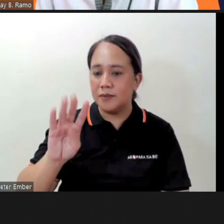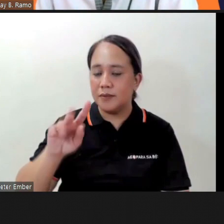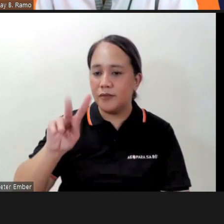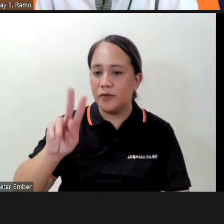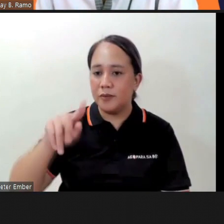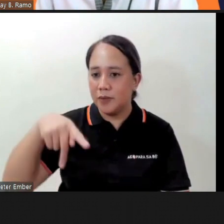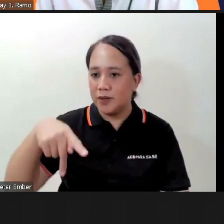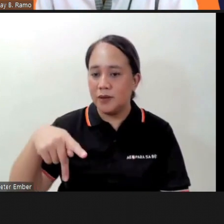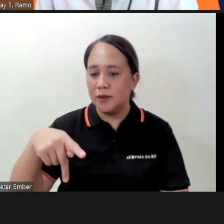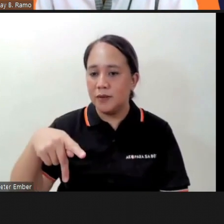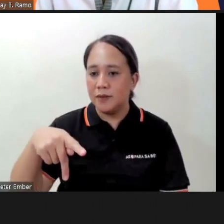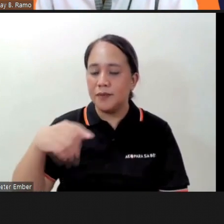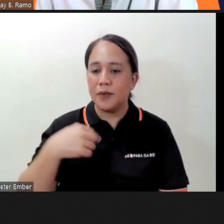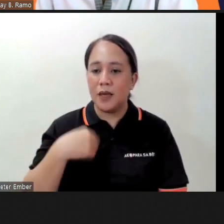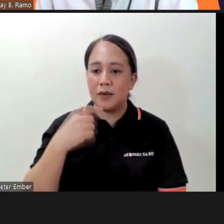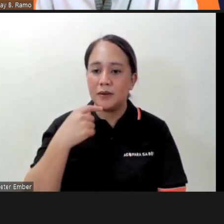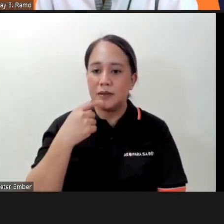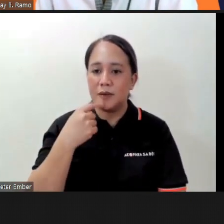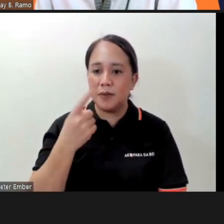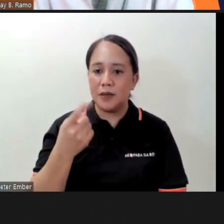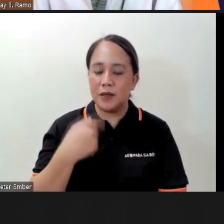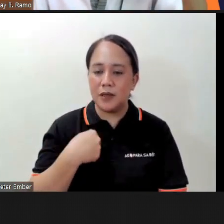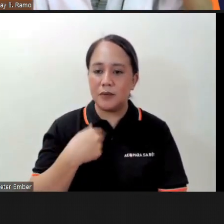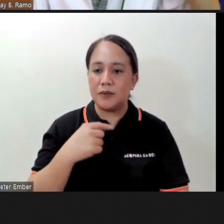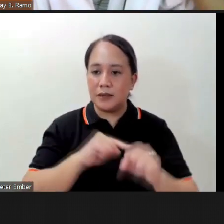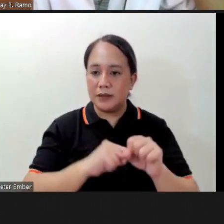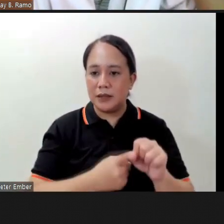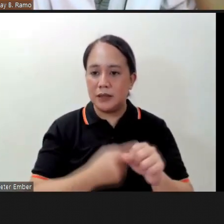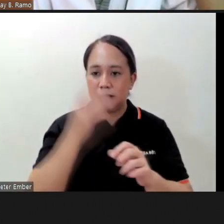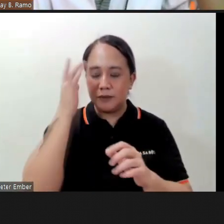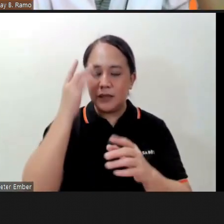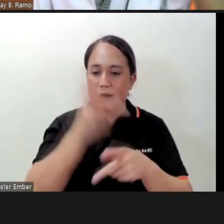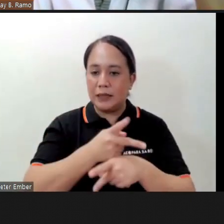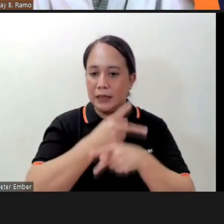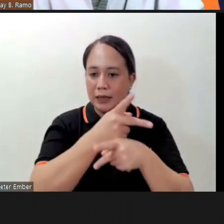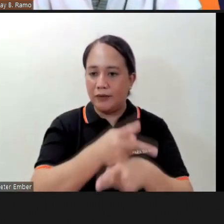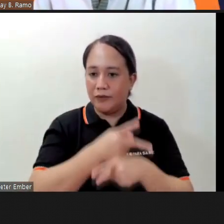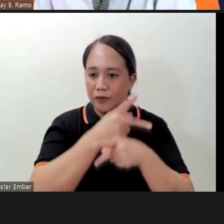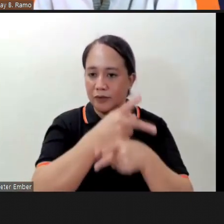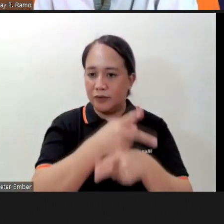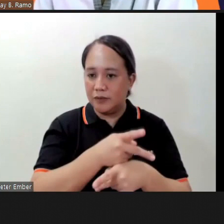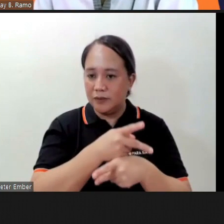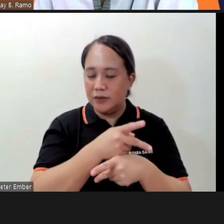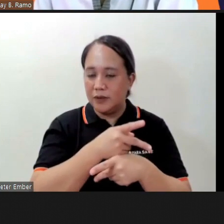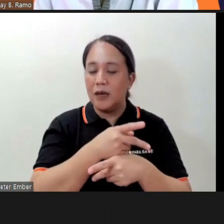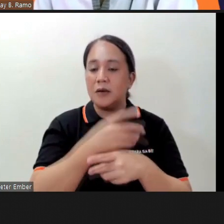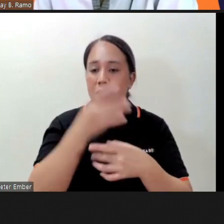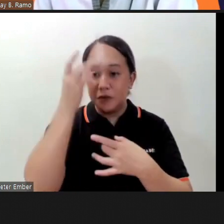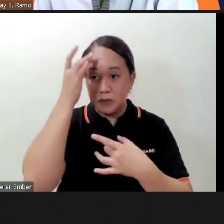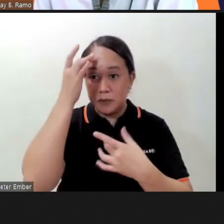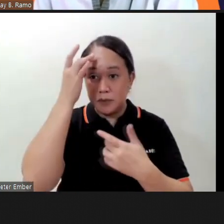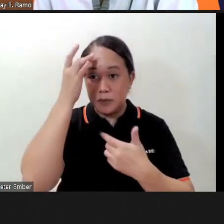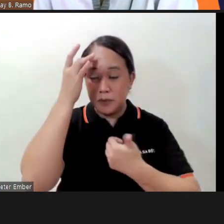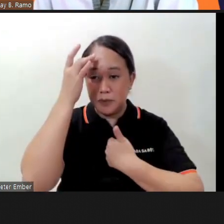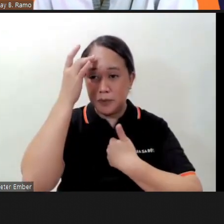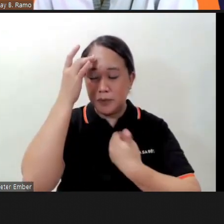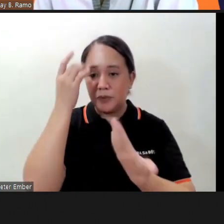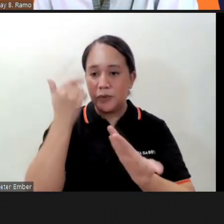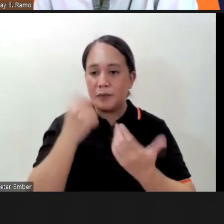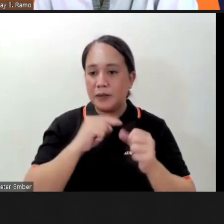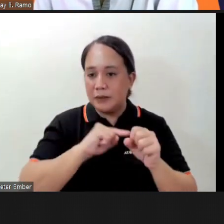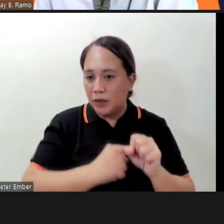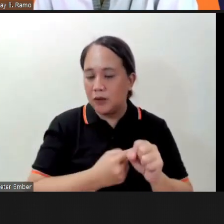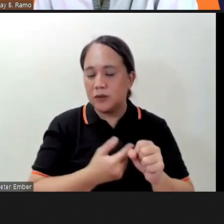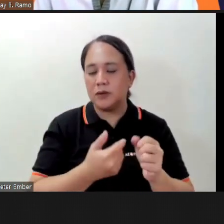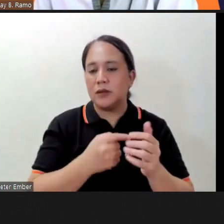because as I've said it might trigger so you have to be careful that mindfulness will actually trigger some of